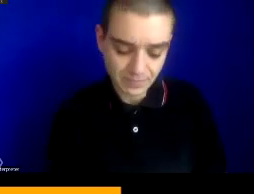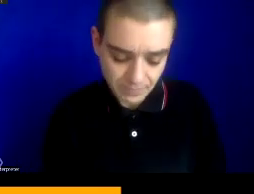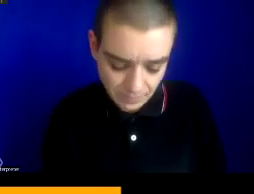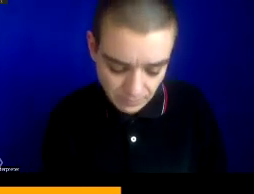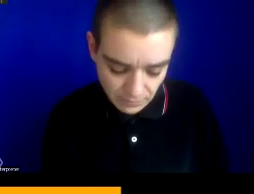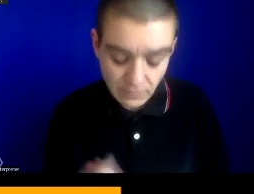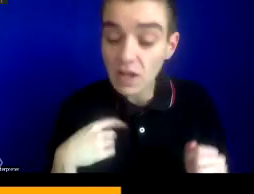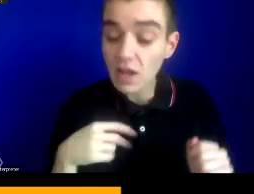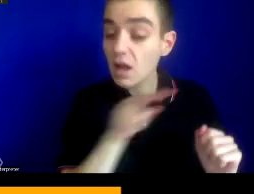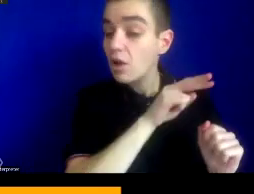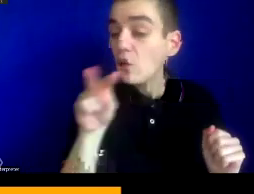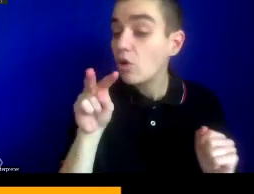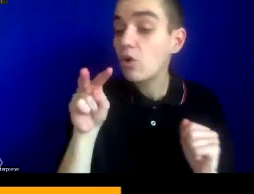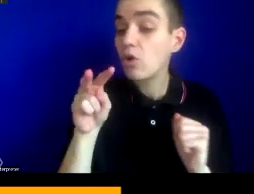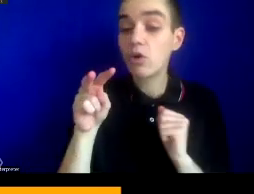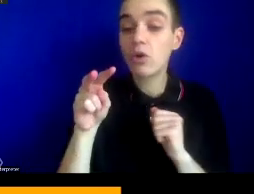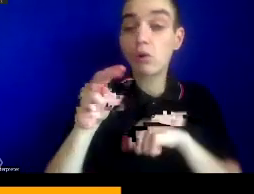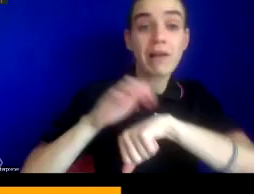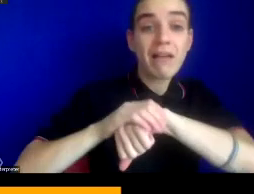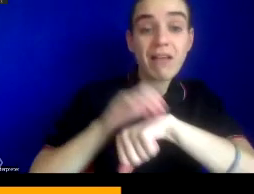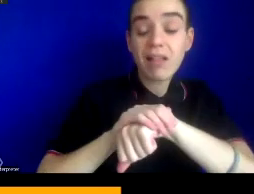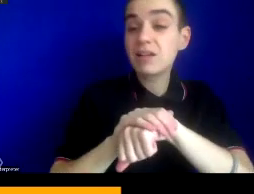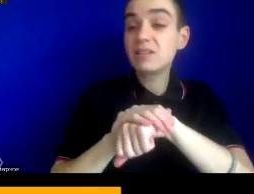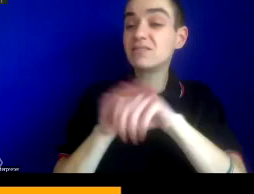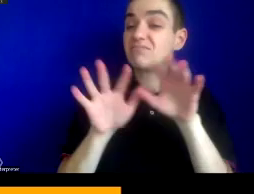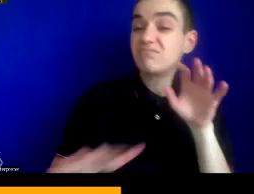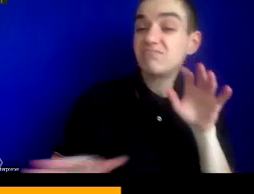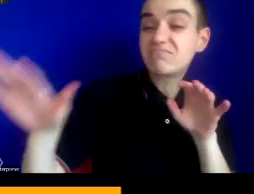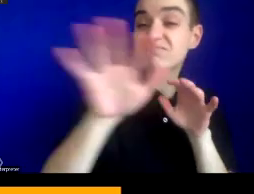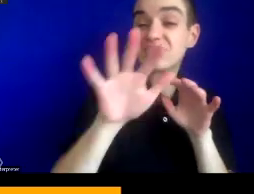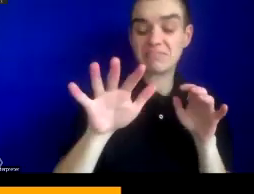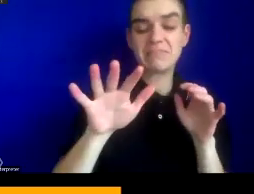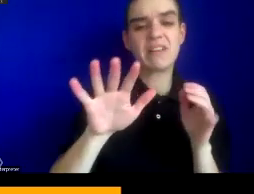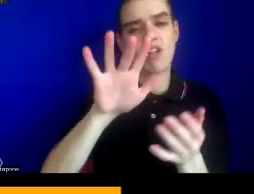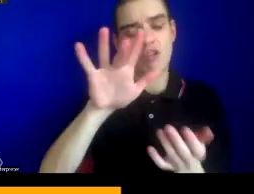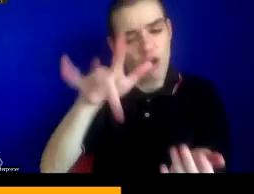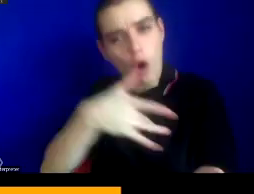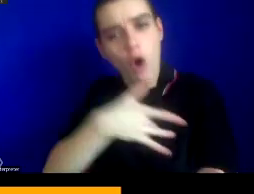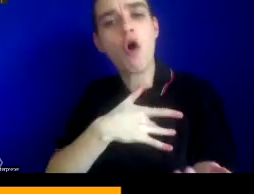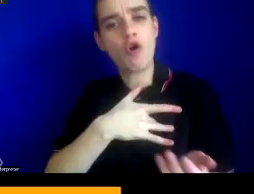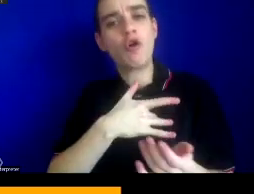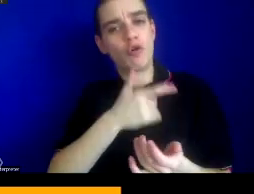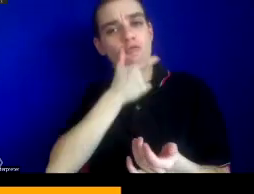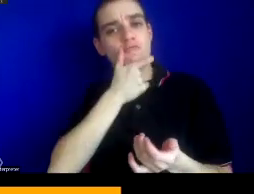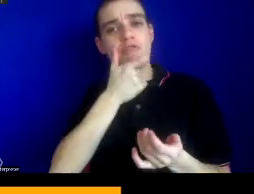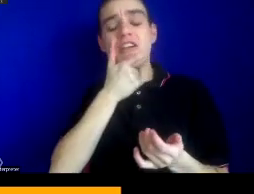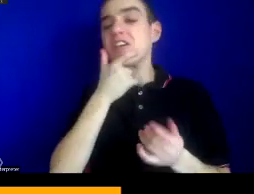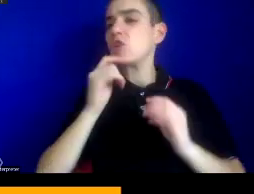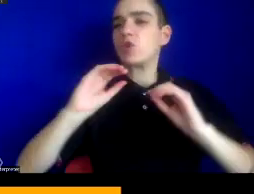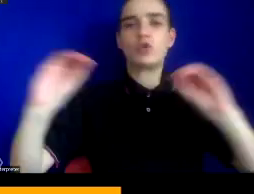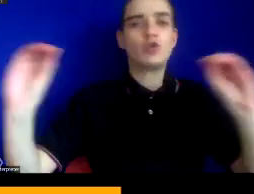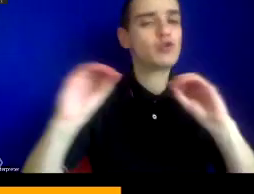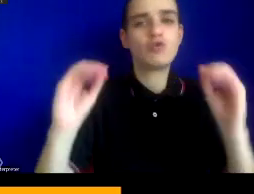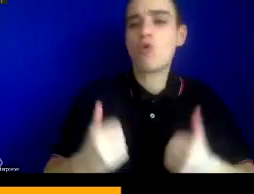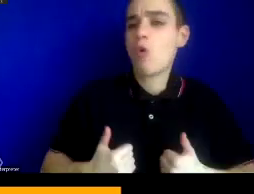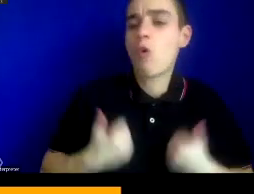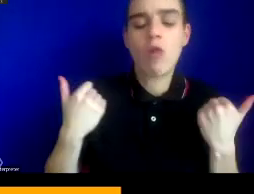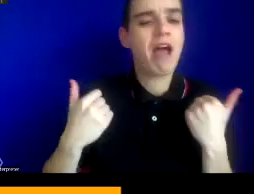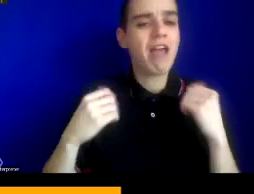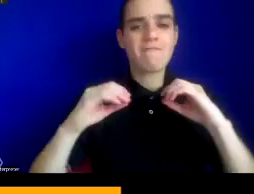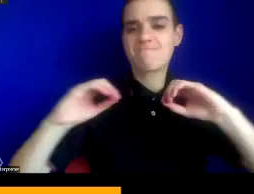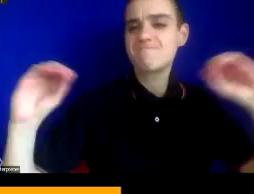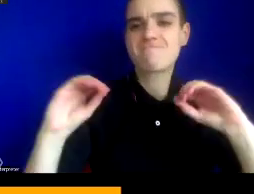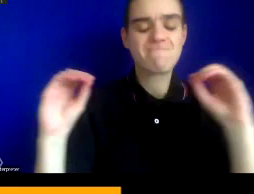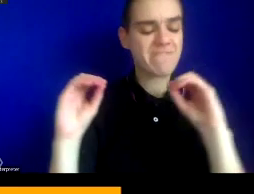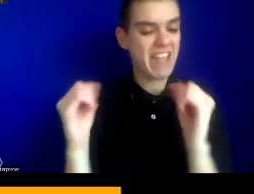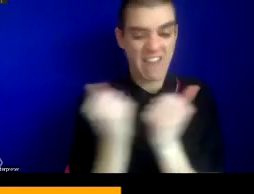Over the overgrown metropolis, the great heart of mighty Britain was pulseless. Commerce had ceased. All resort for ambition or